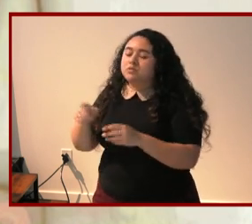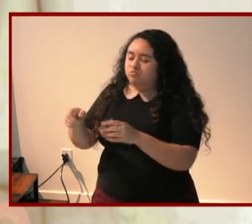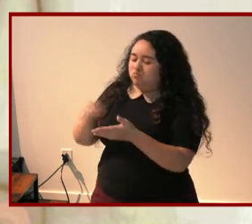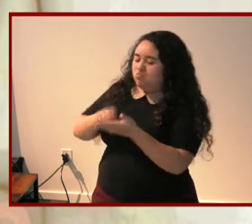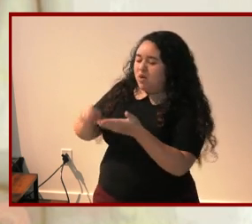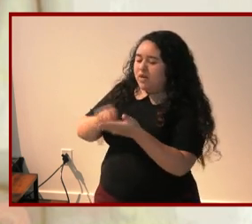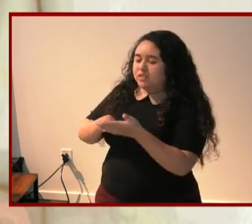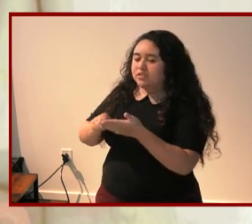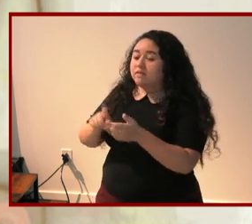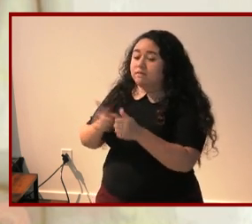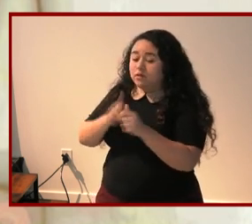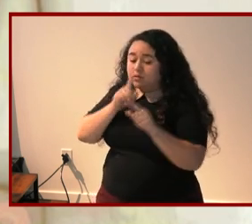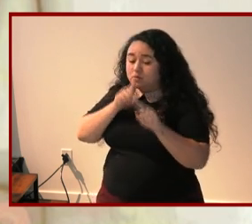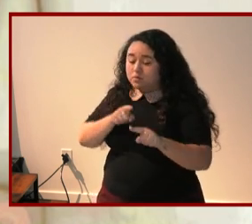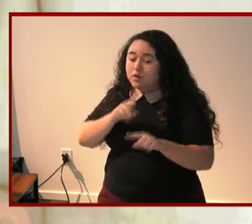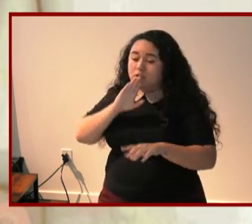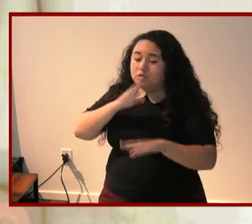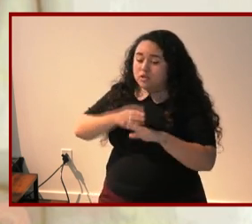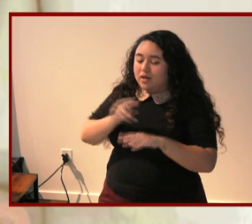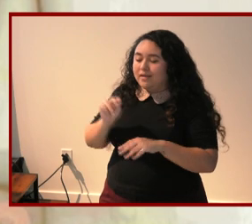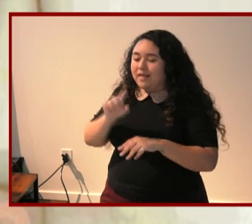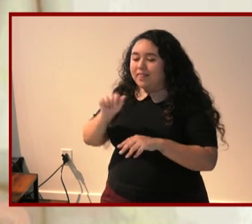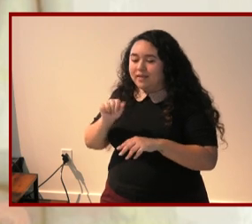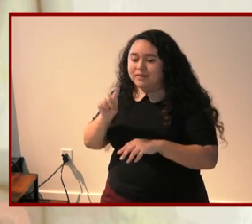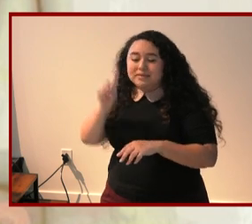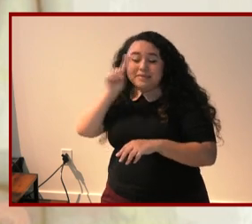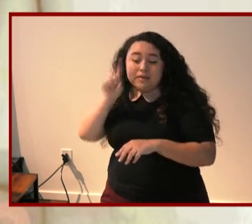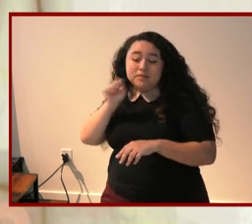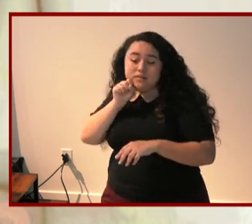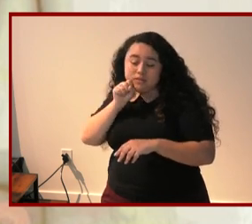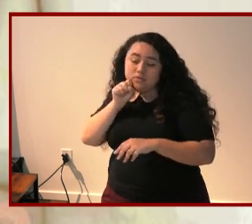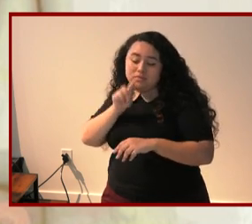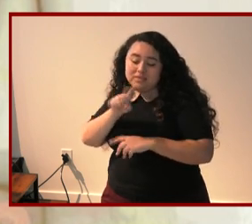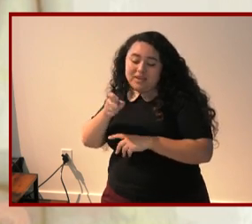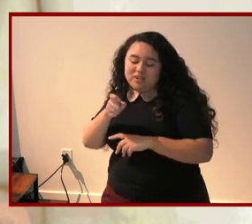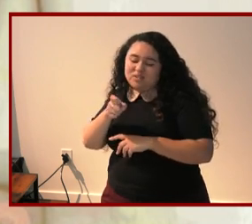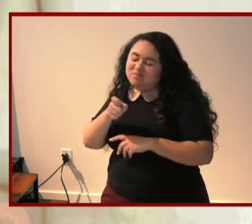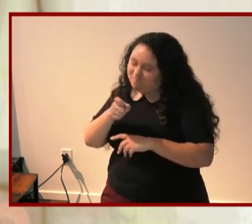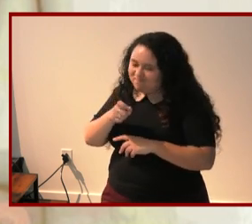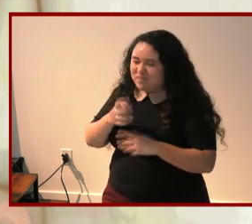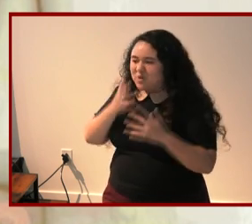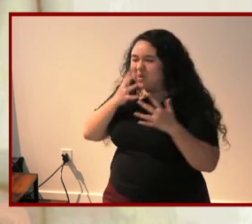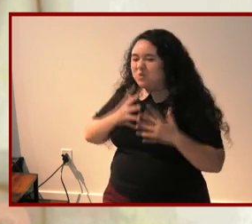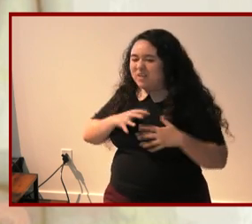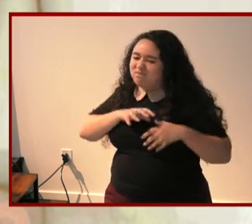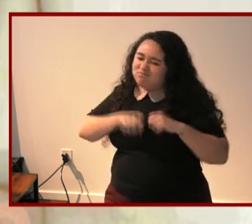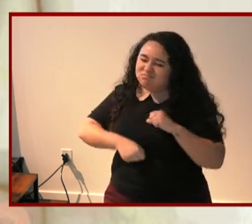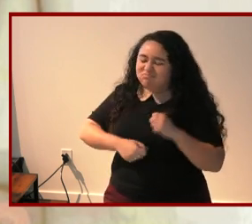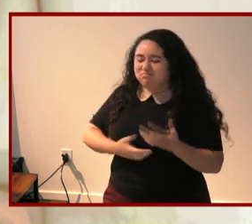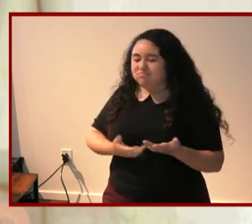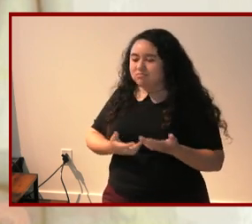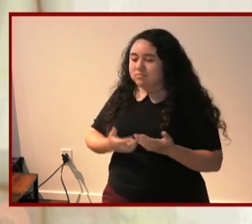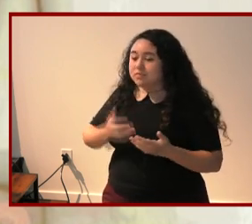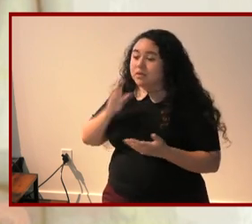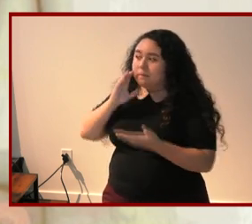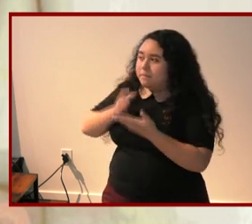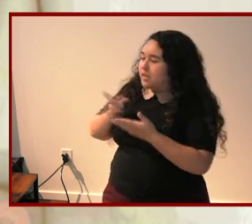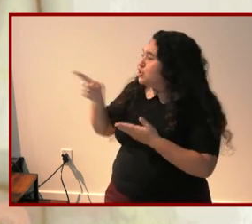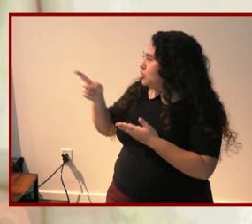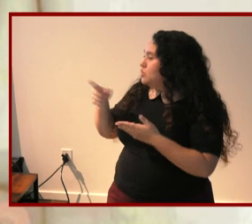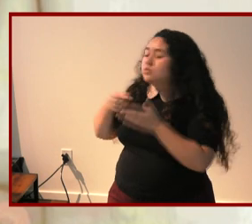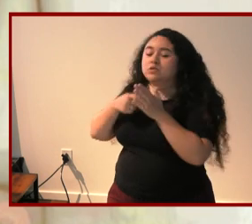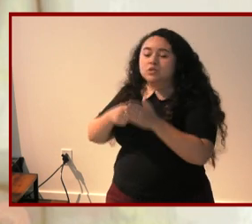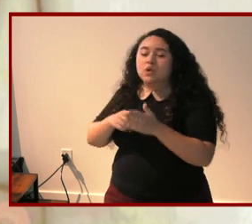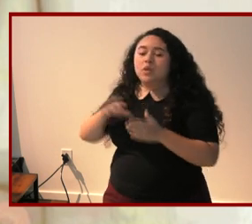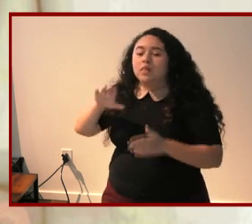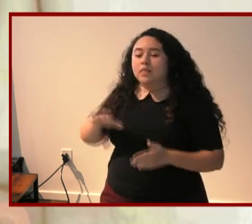responded to her daughter nella's down syndrome diagnosis with grief and despair on the screen is an image of the cover of bloom which shows